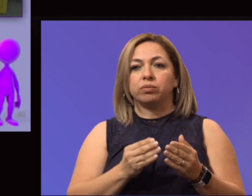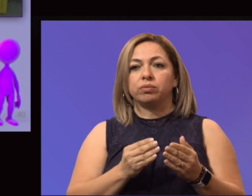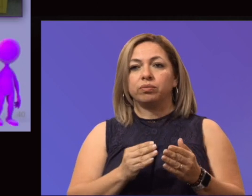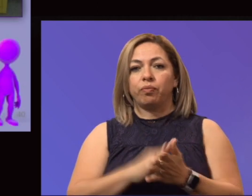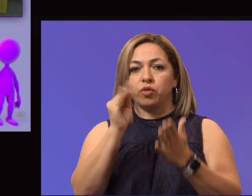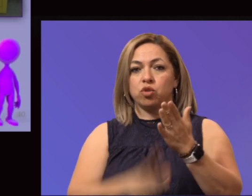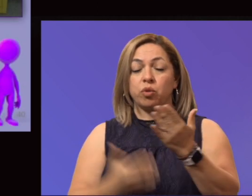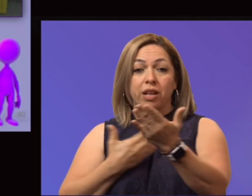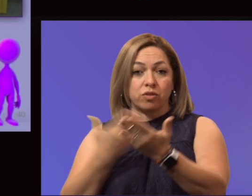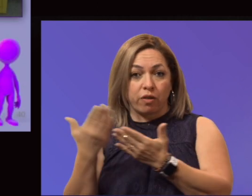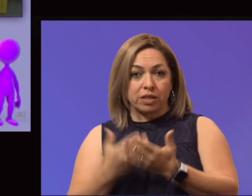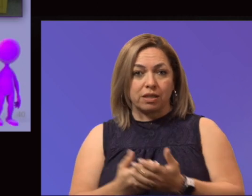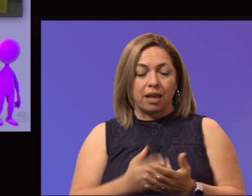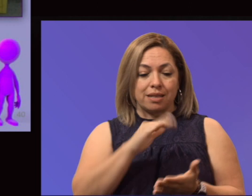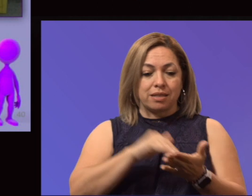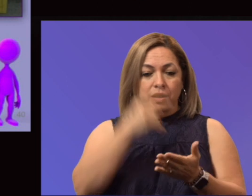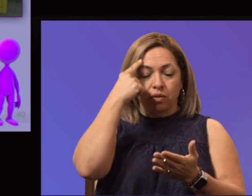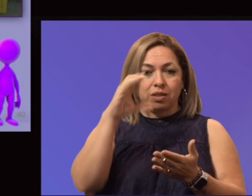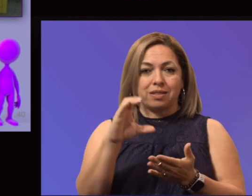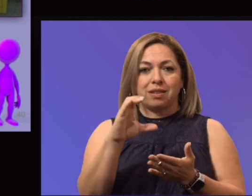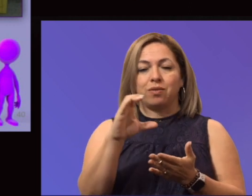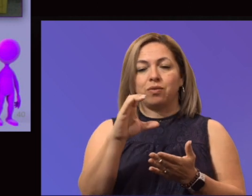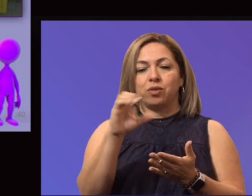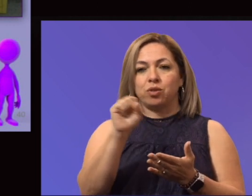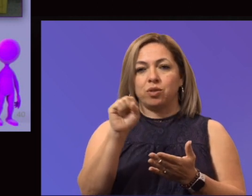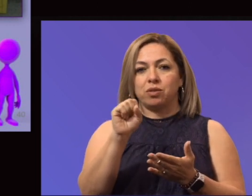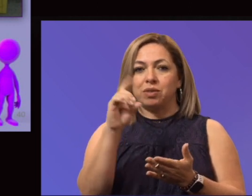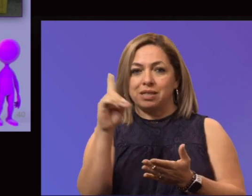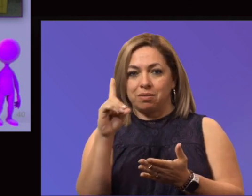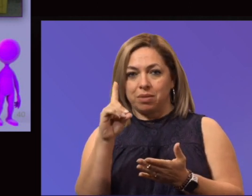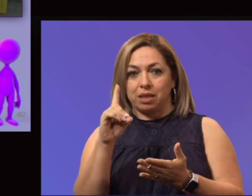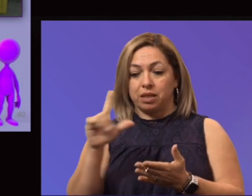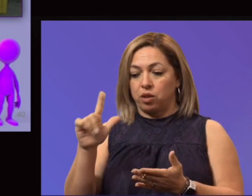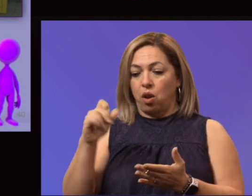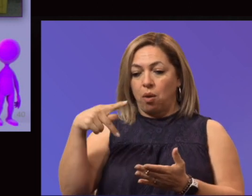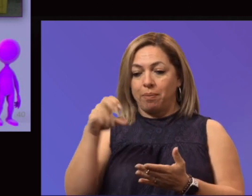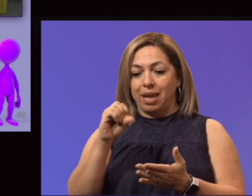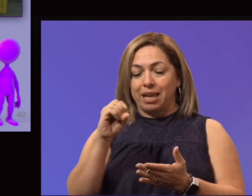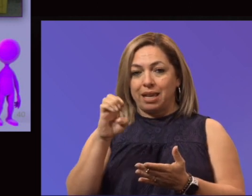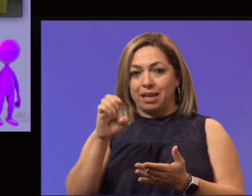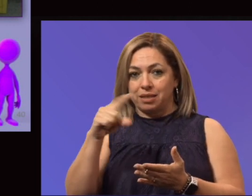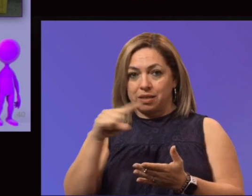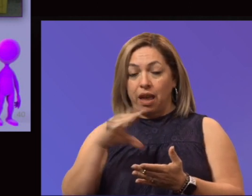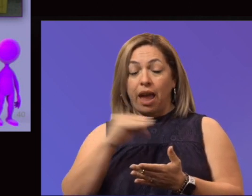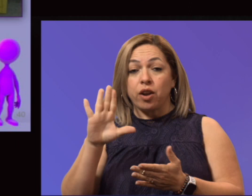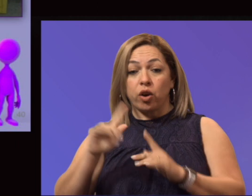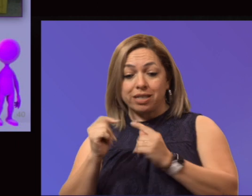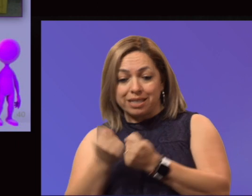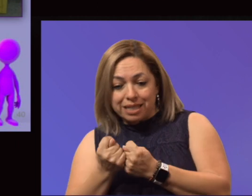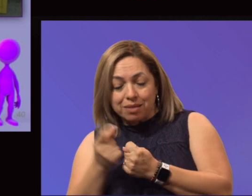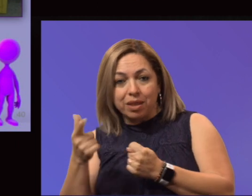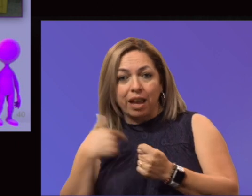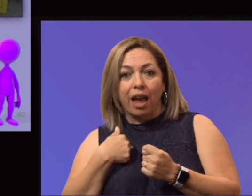The Center for Students with Disabilities. Ms. Lopez and her team, they have, EVAC chairs have been